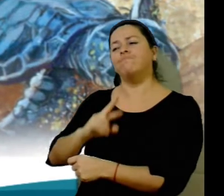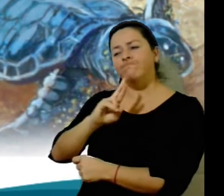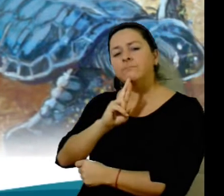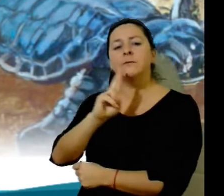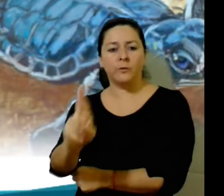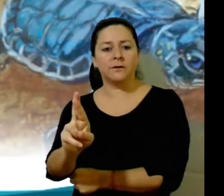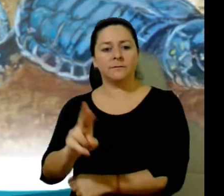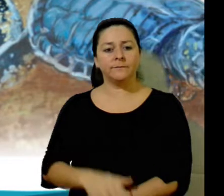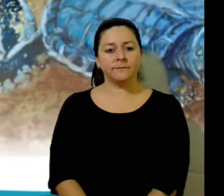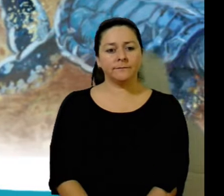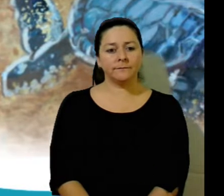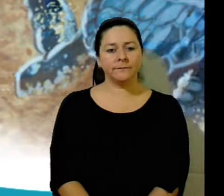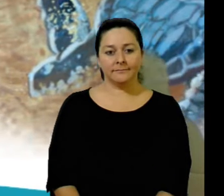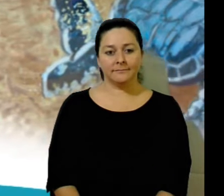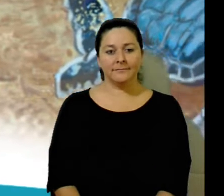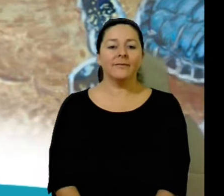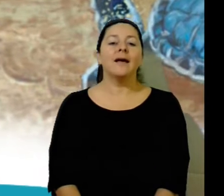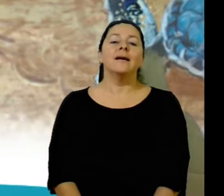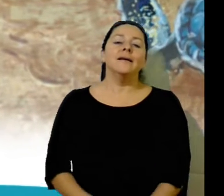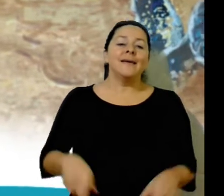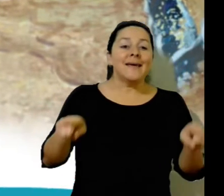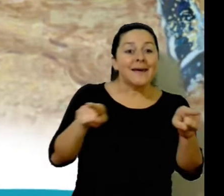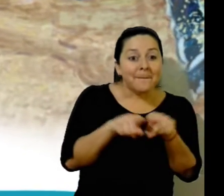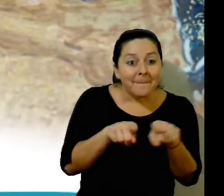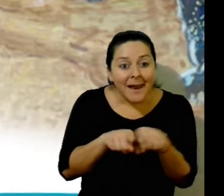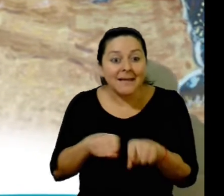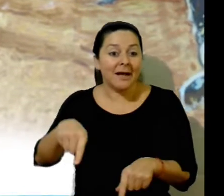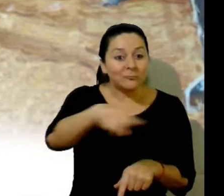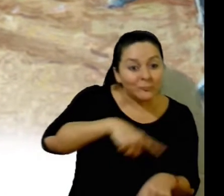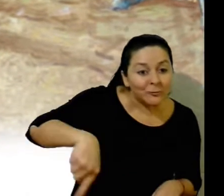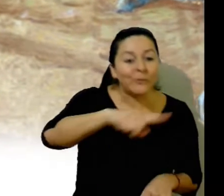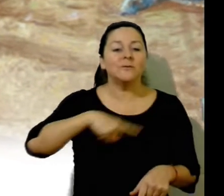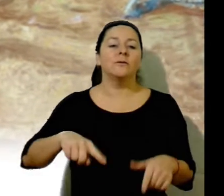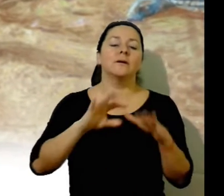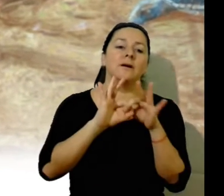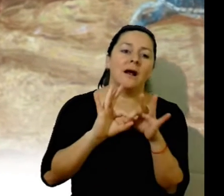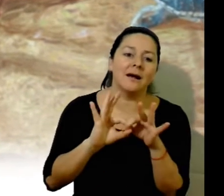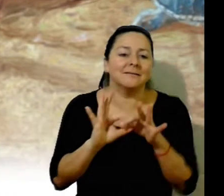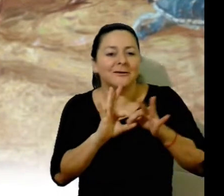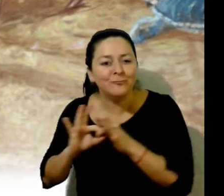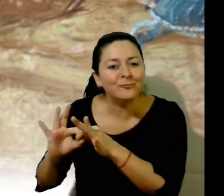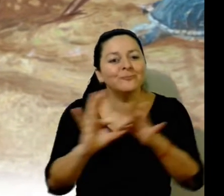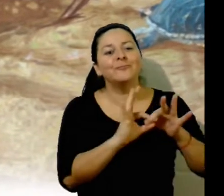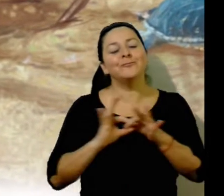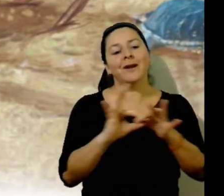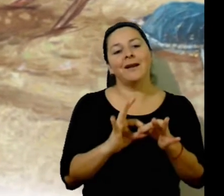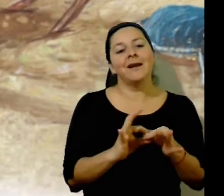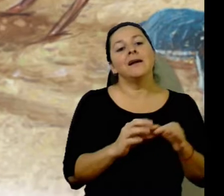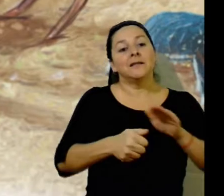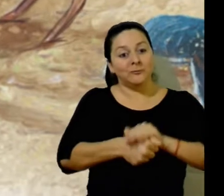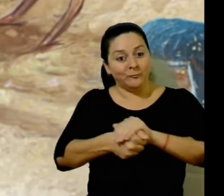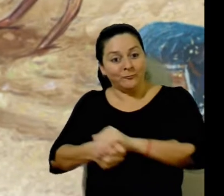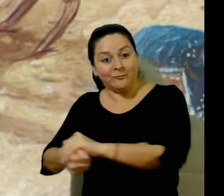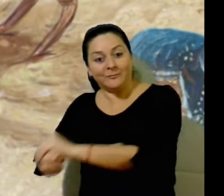nest and escape the crabs to get into the water? Well, thanks to our sister, Karapada, we didn't become